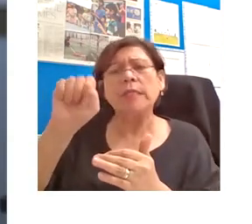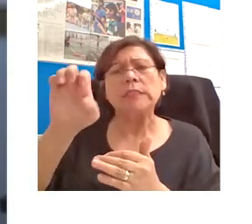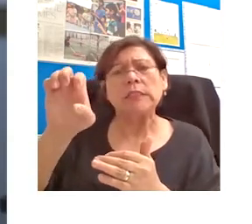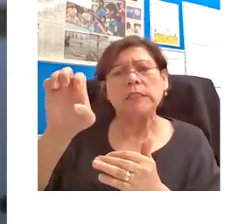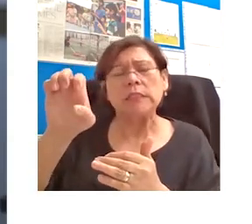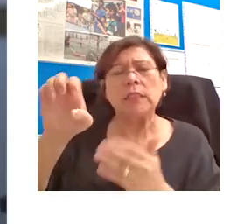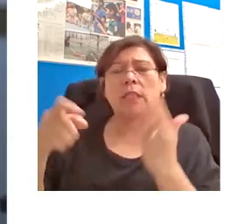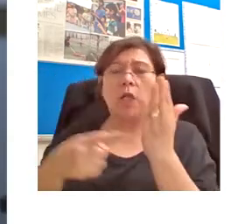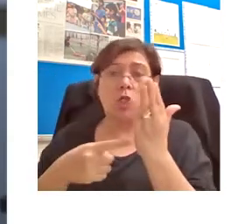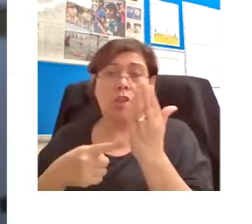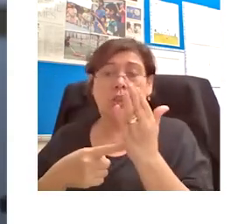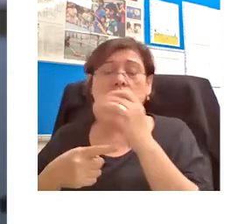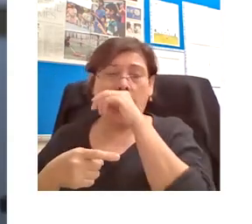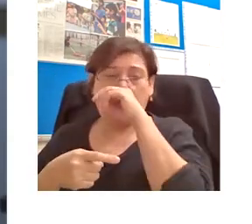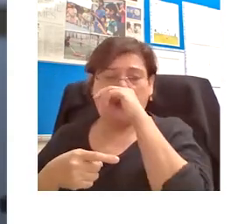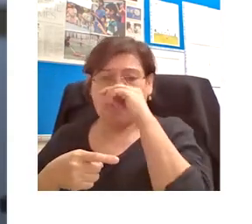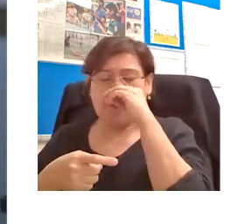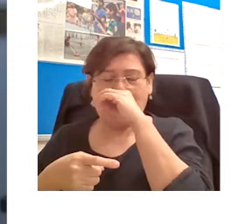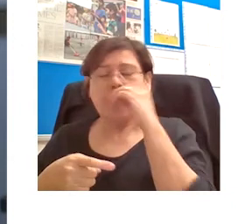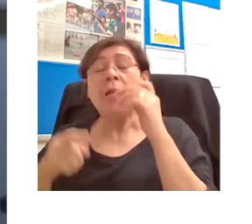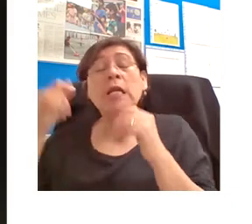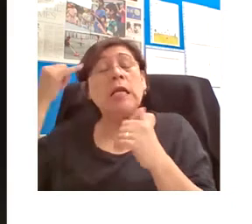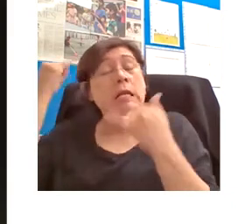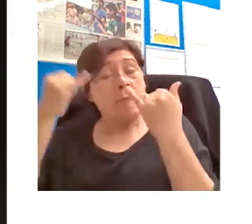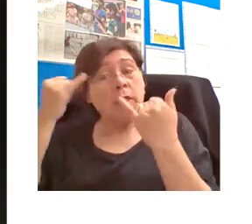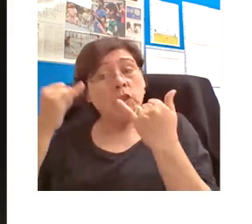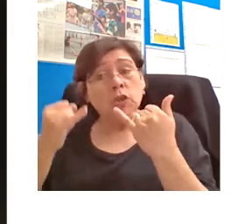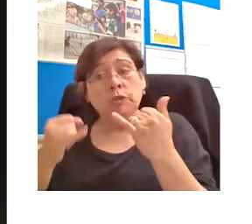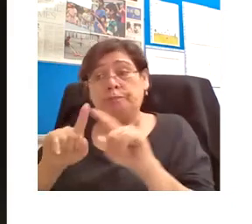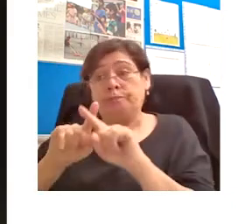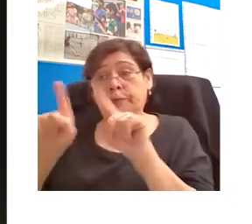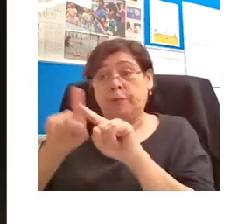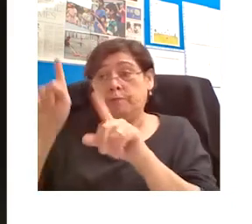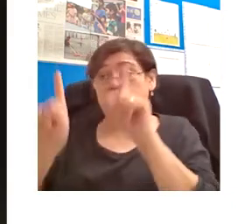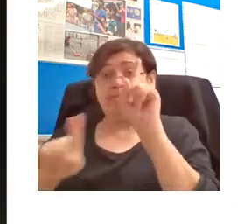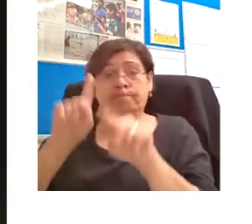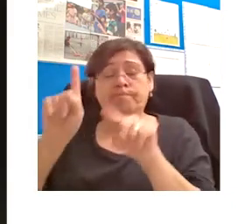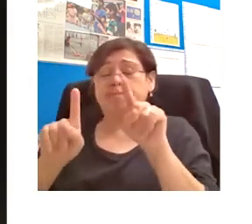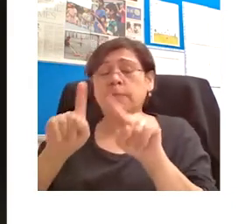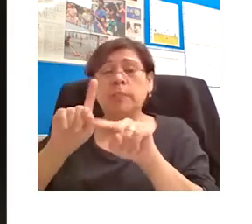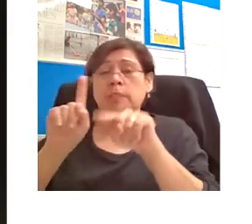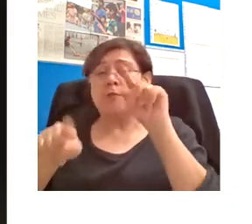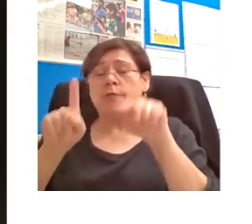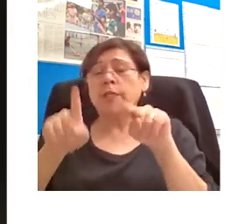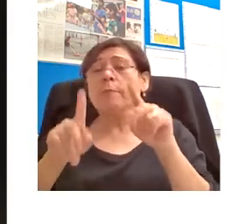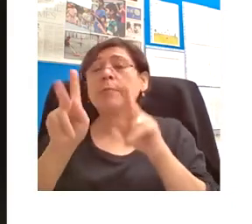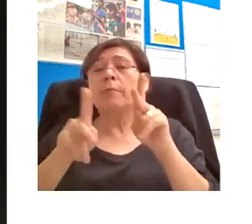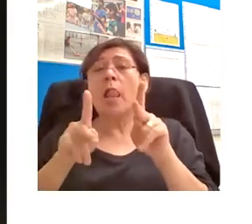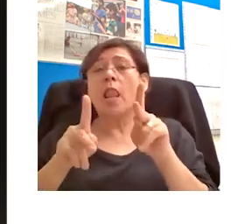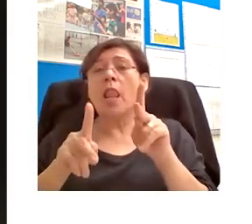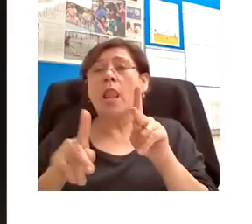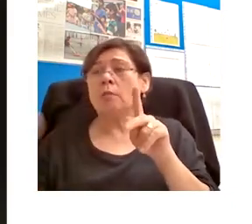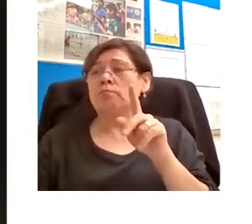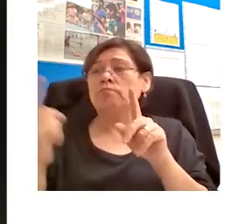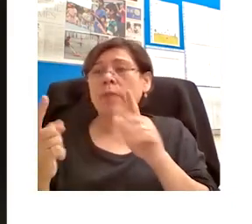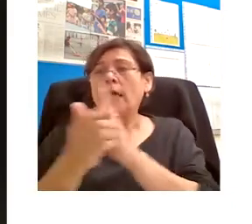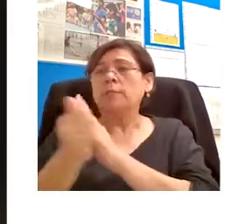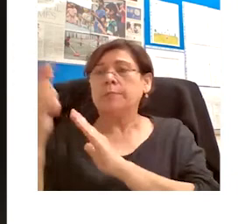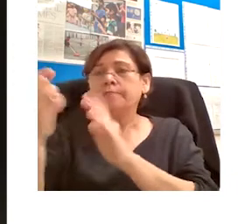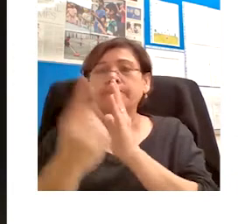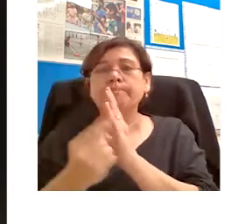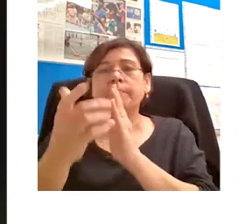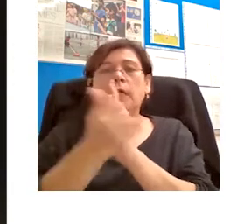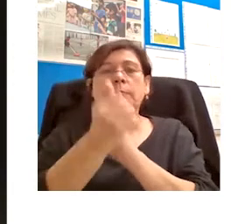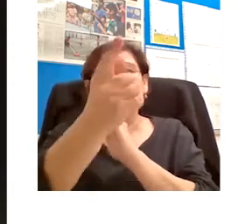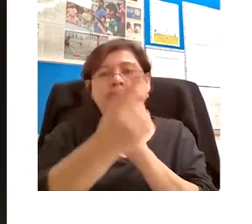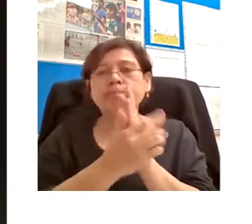on a regular basis handfuls of specialists on a very particular subject scattered around the globe. This is where we begin to